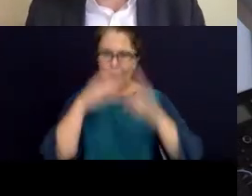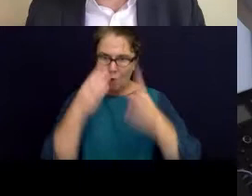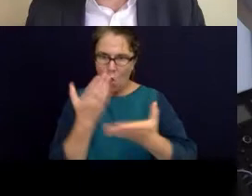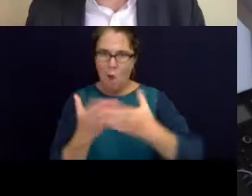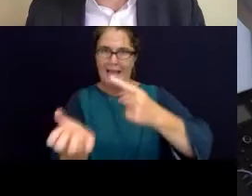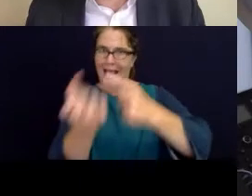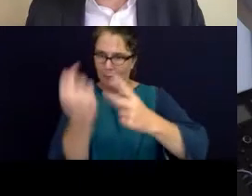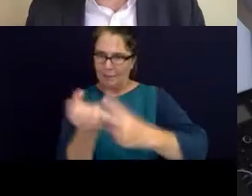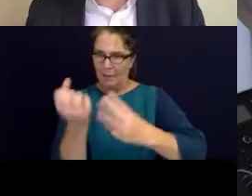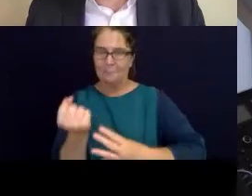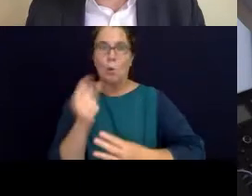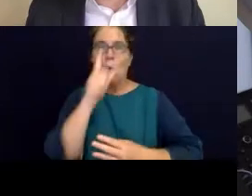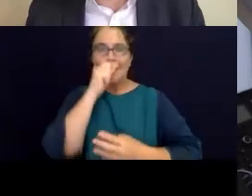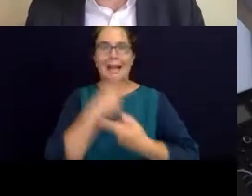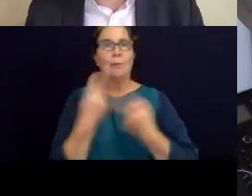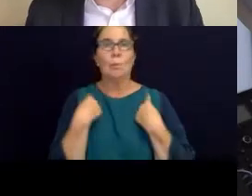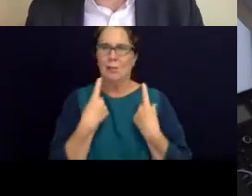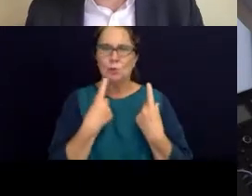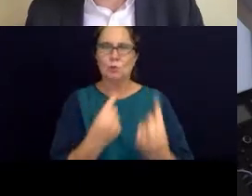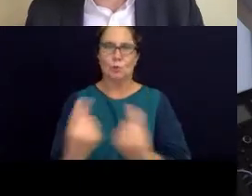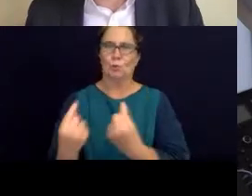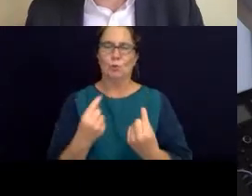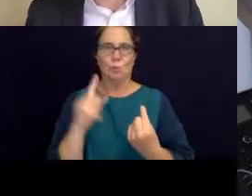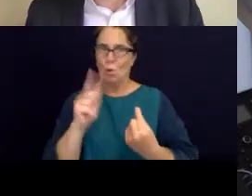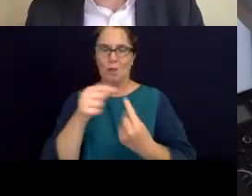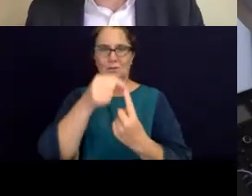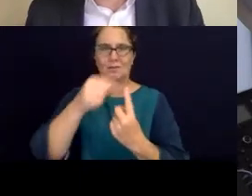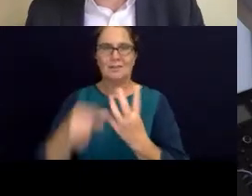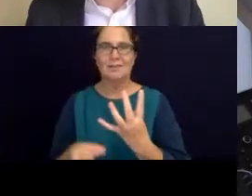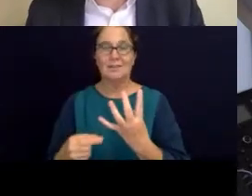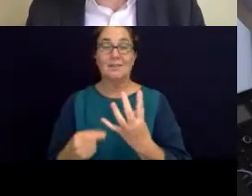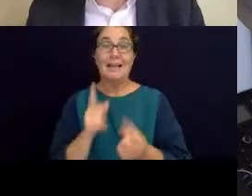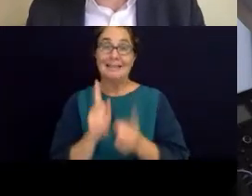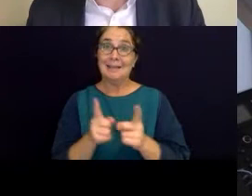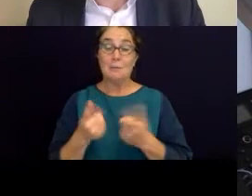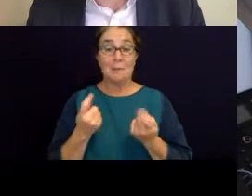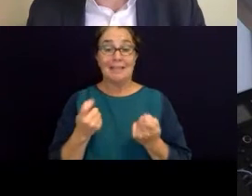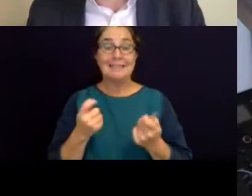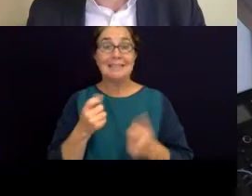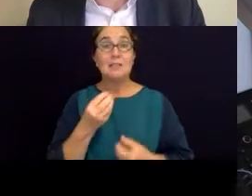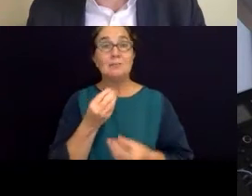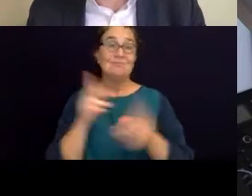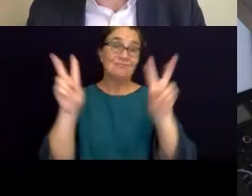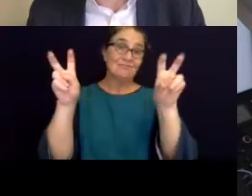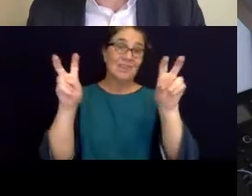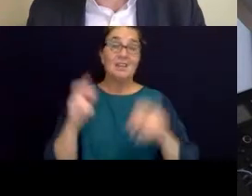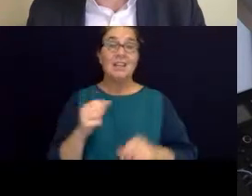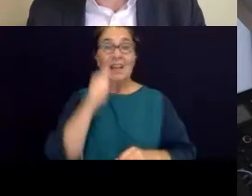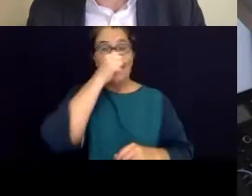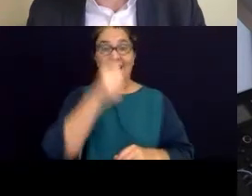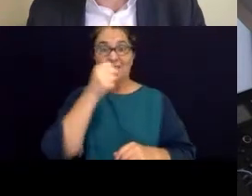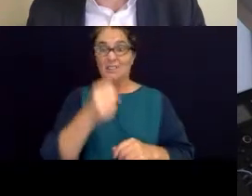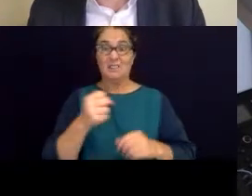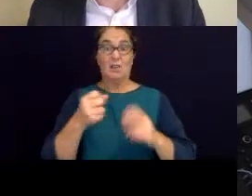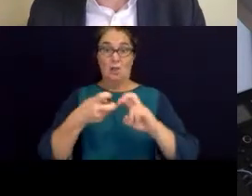we can actually do? Sometimes it's easier to eat the elephant bite by bite rather than try and eat it all in one go. so